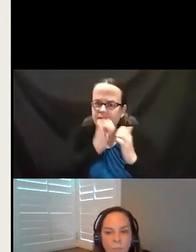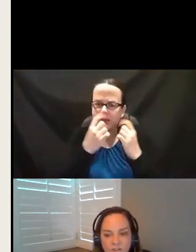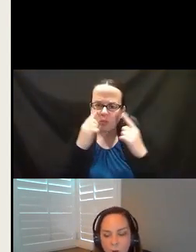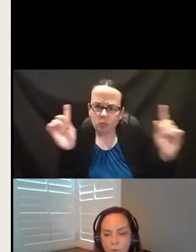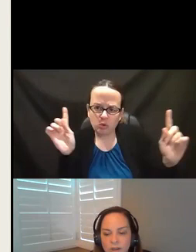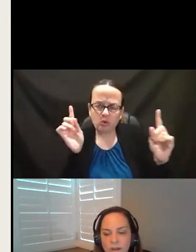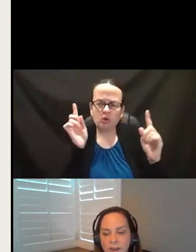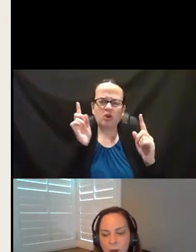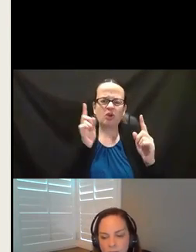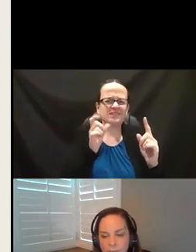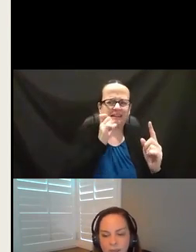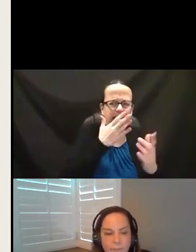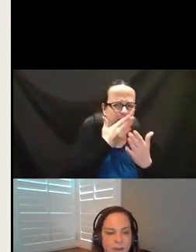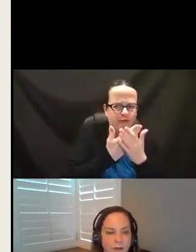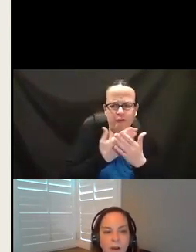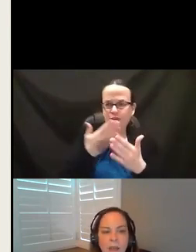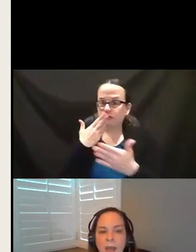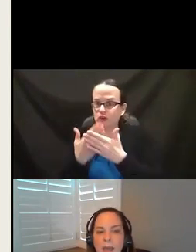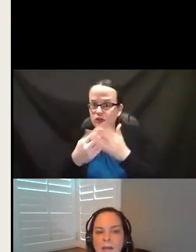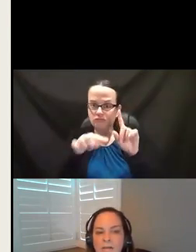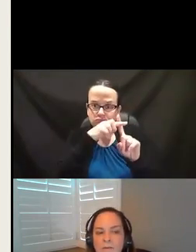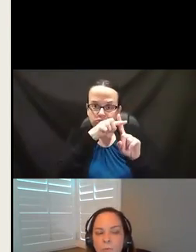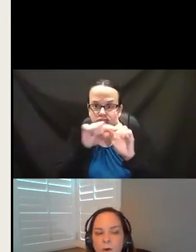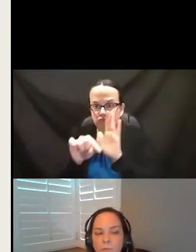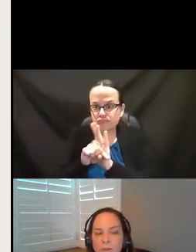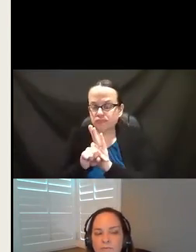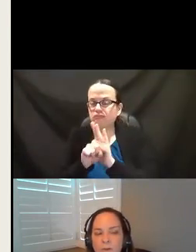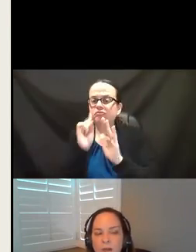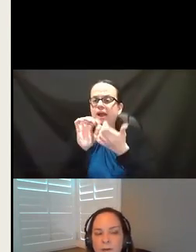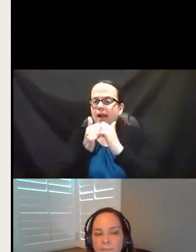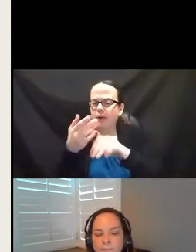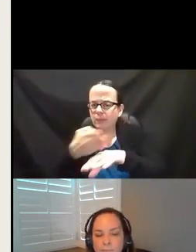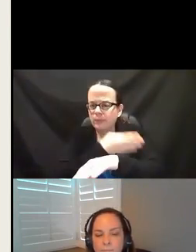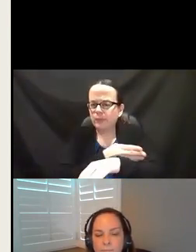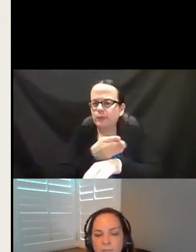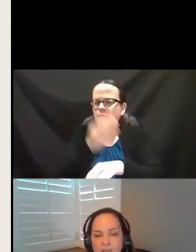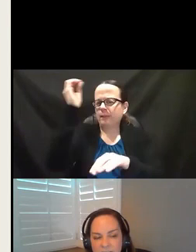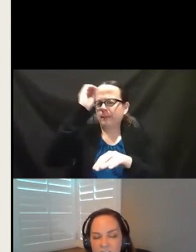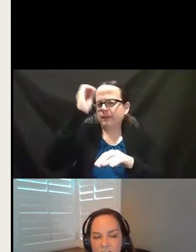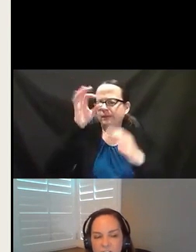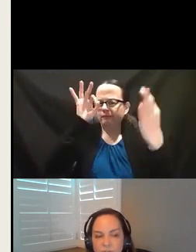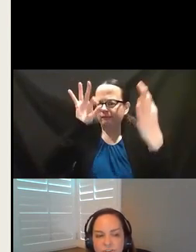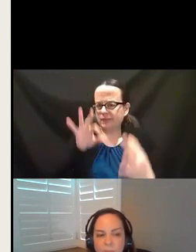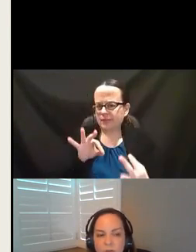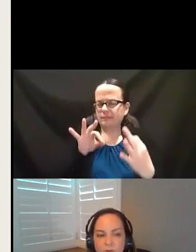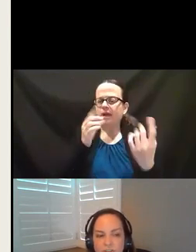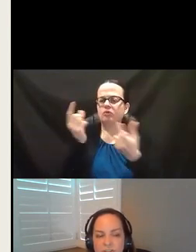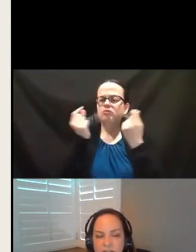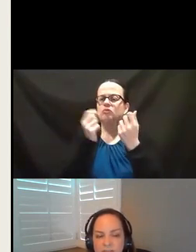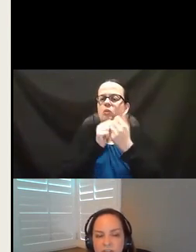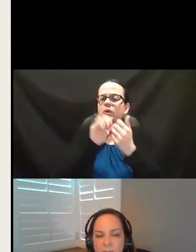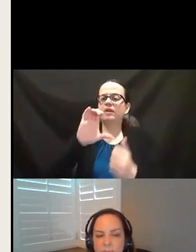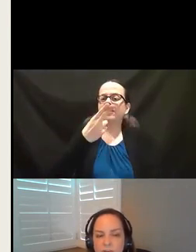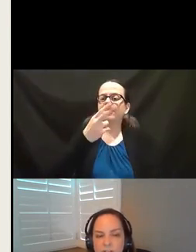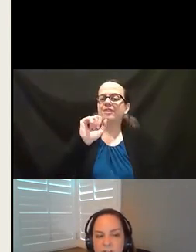what's not working, how we can make it better, and what we've decided to do with Chapman University